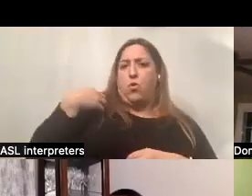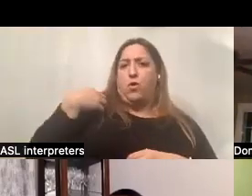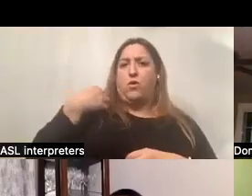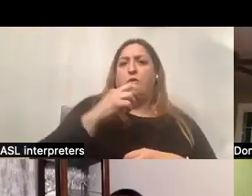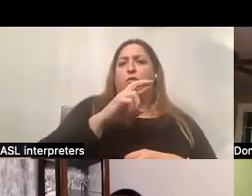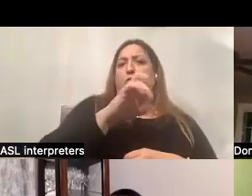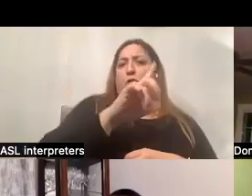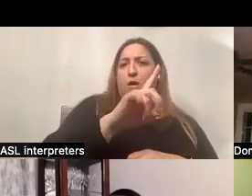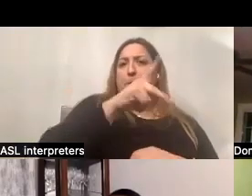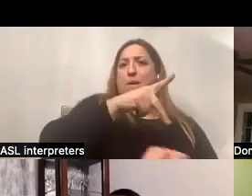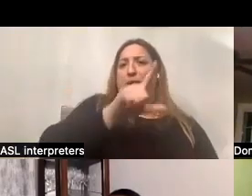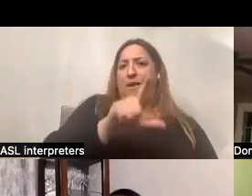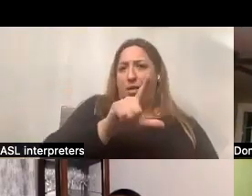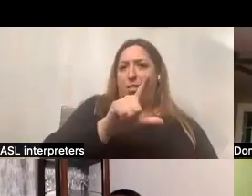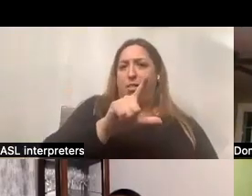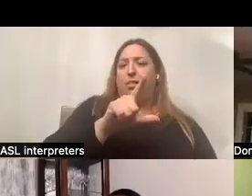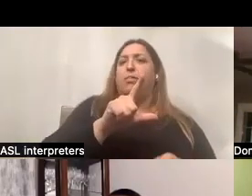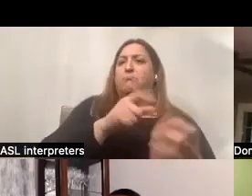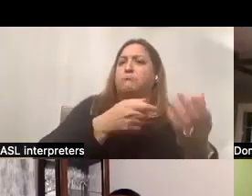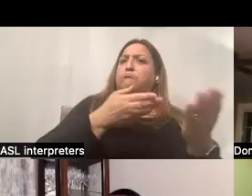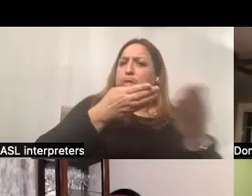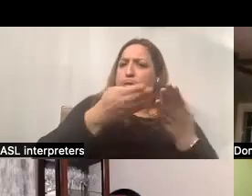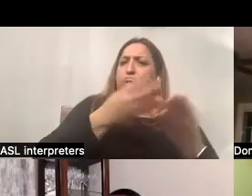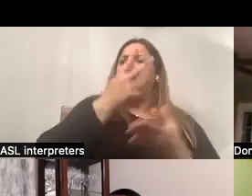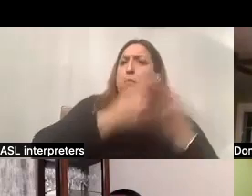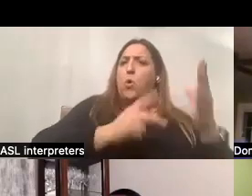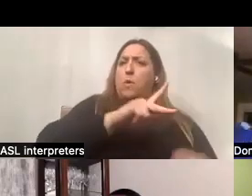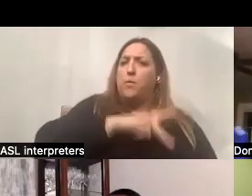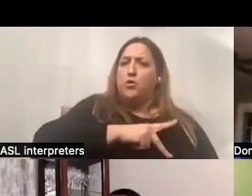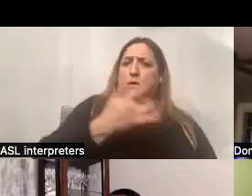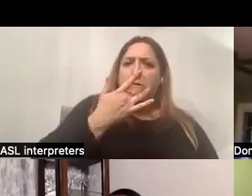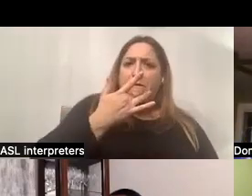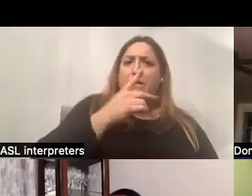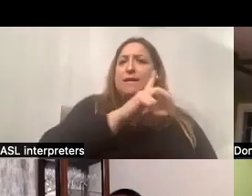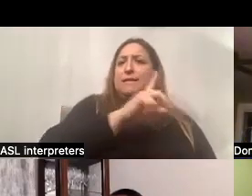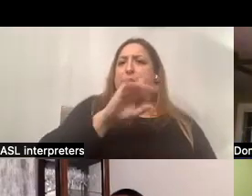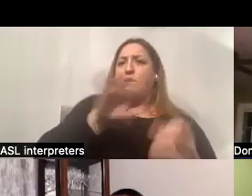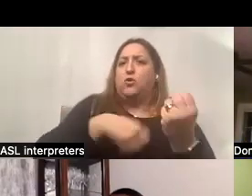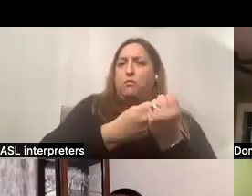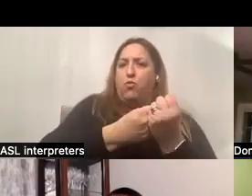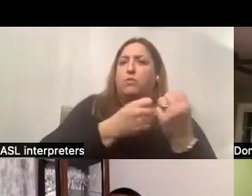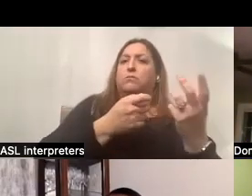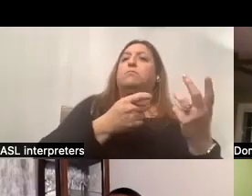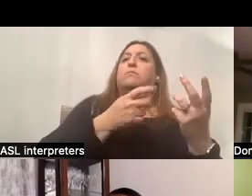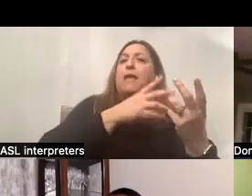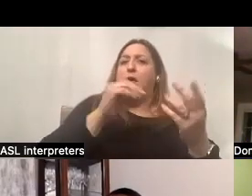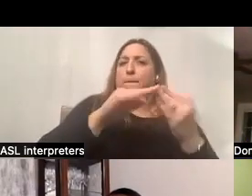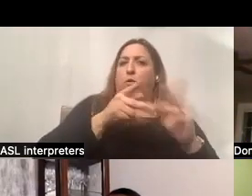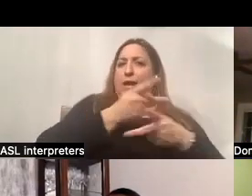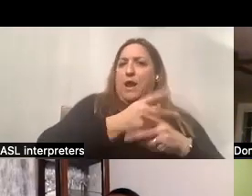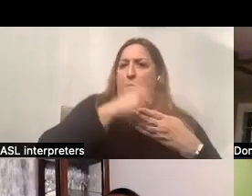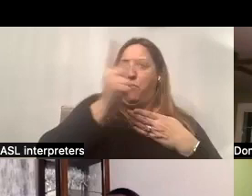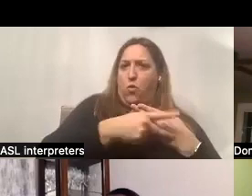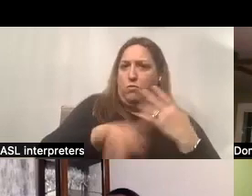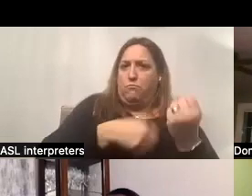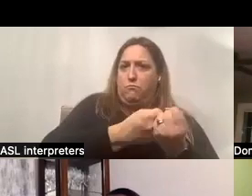PPL services, both the personal preference program and the DDD supports program and community care program. And